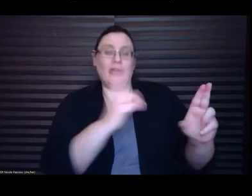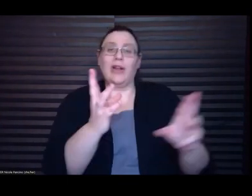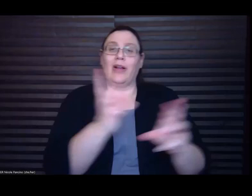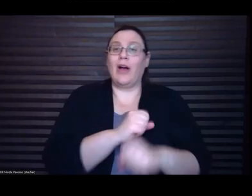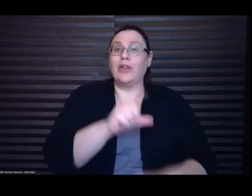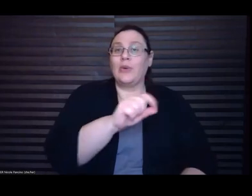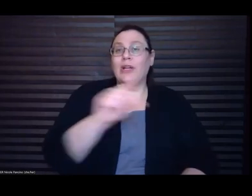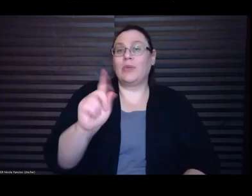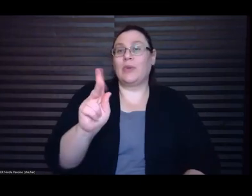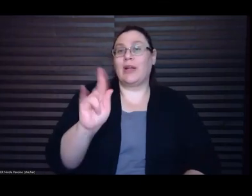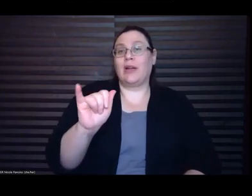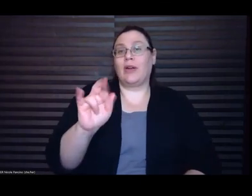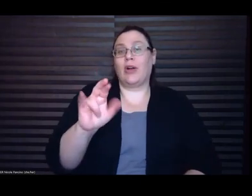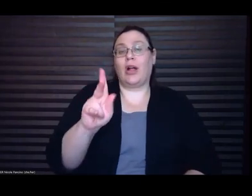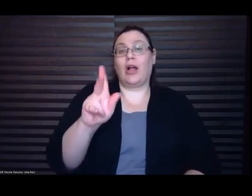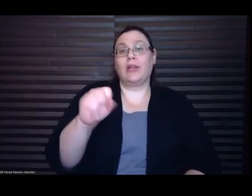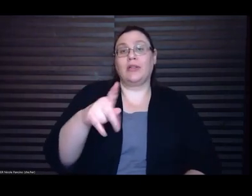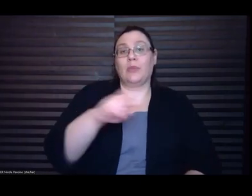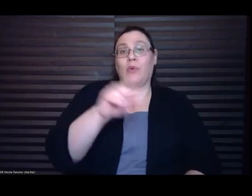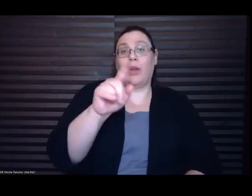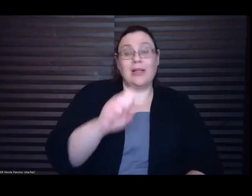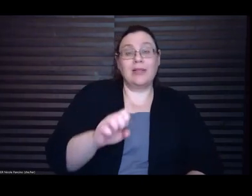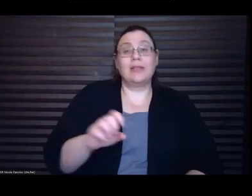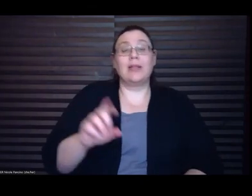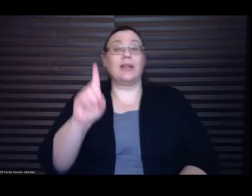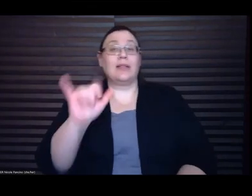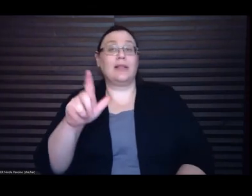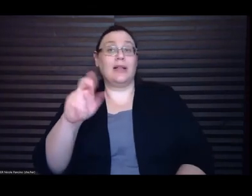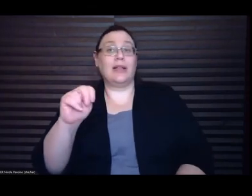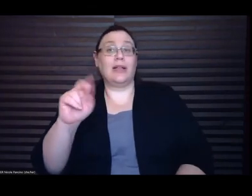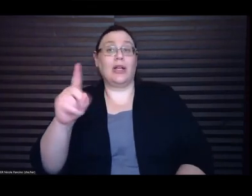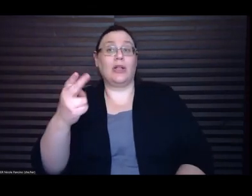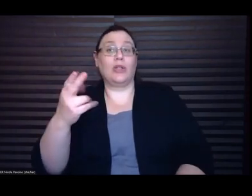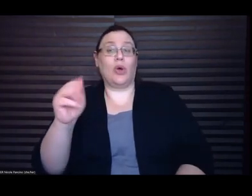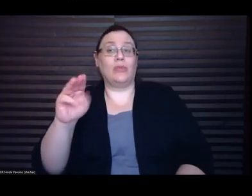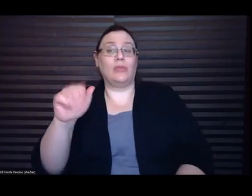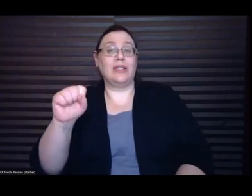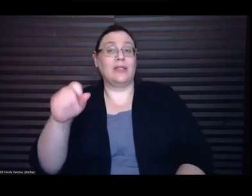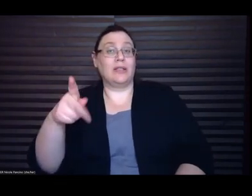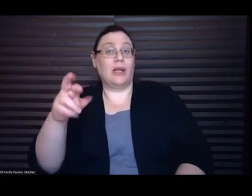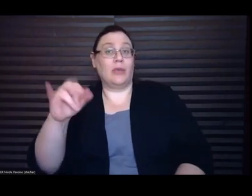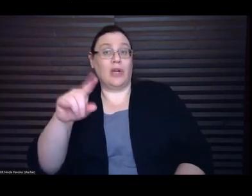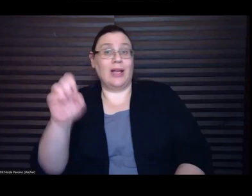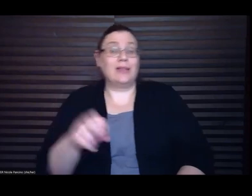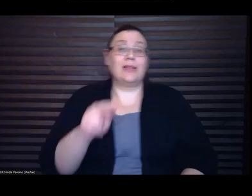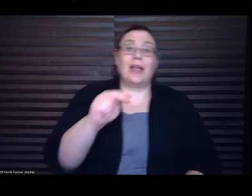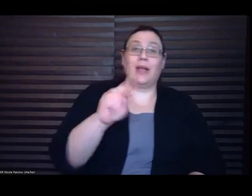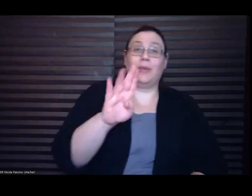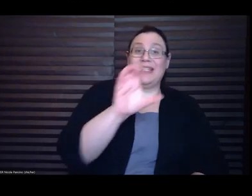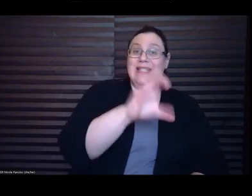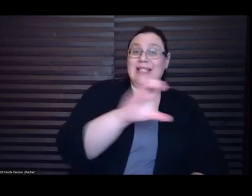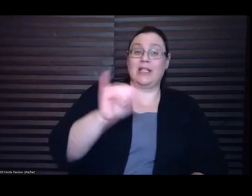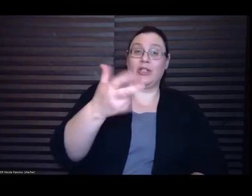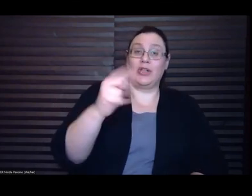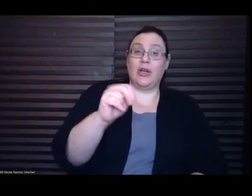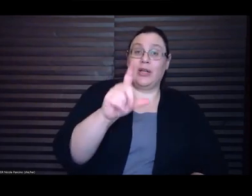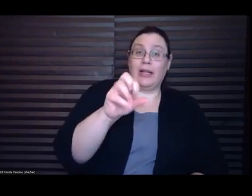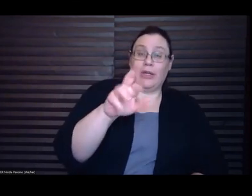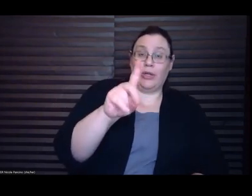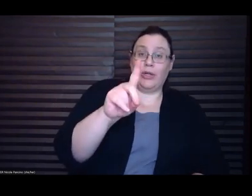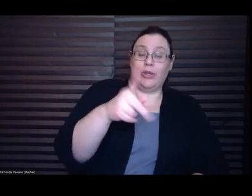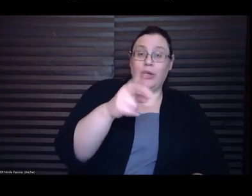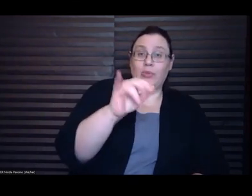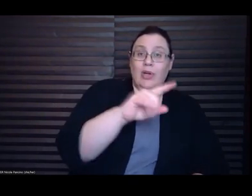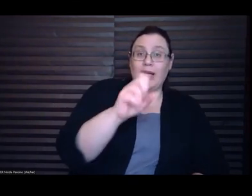VCU Cabell Prize, NBCC John Leonard Prize, and the Center for Fiction First Novel Prize. Luster is her first